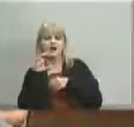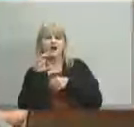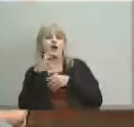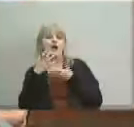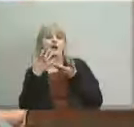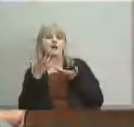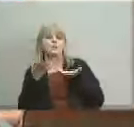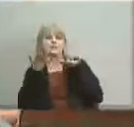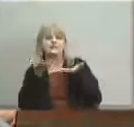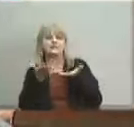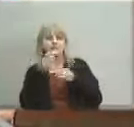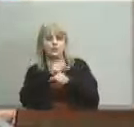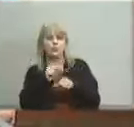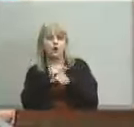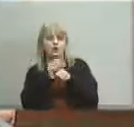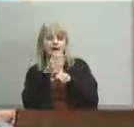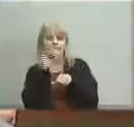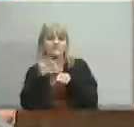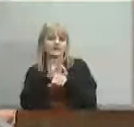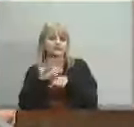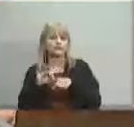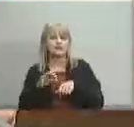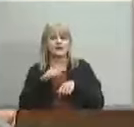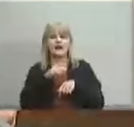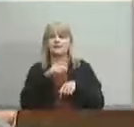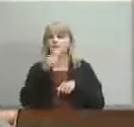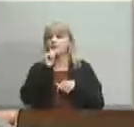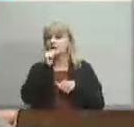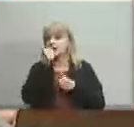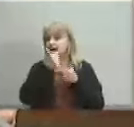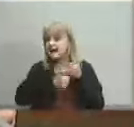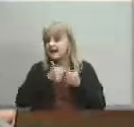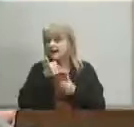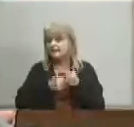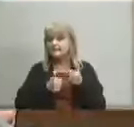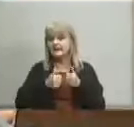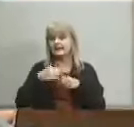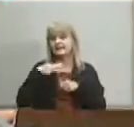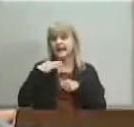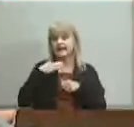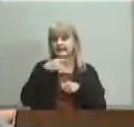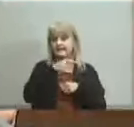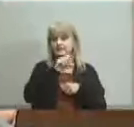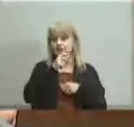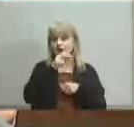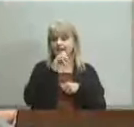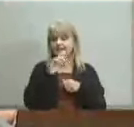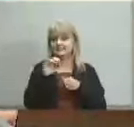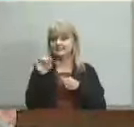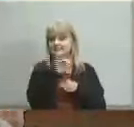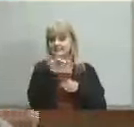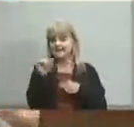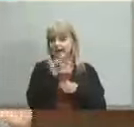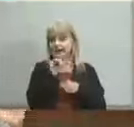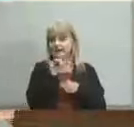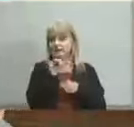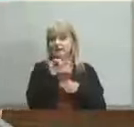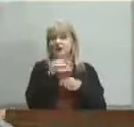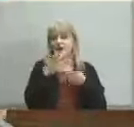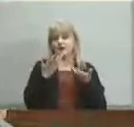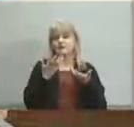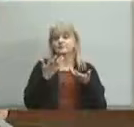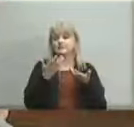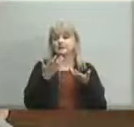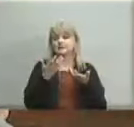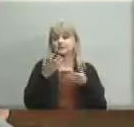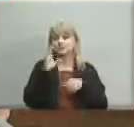would like to point out that not every student at the academy of shawnee is of the same christian denomination or is christian i'm